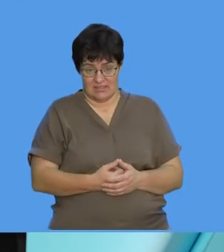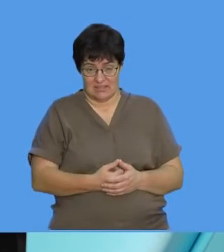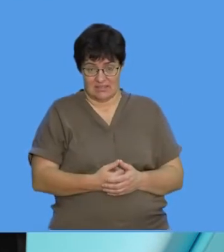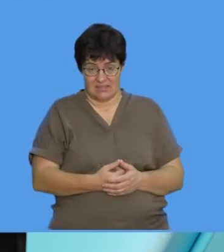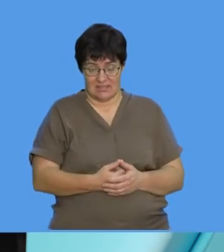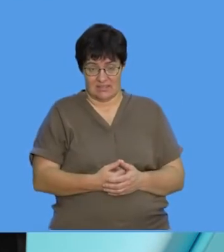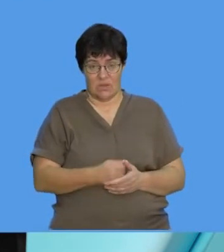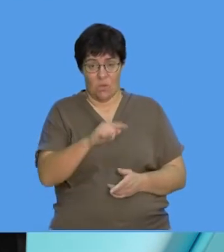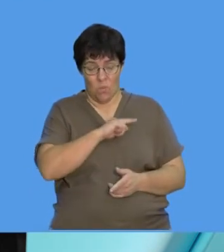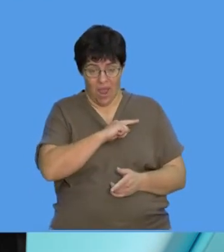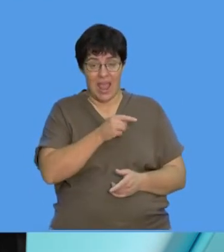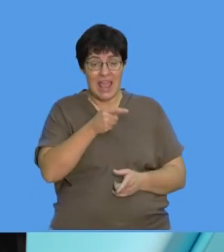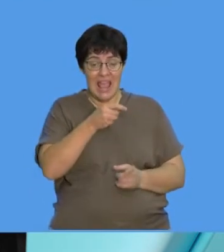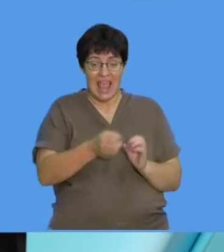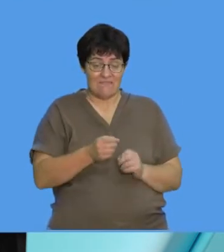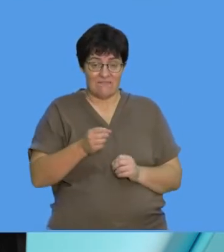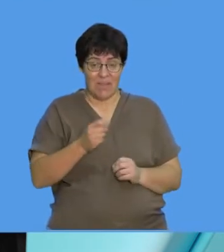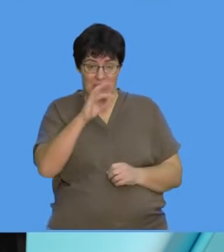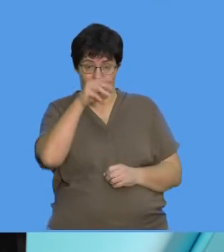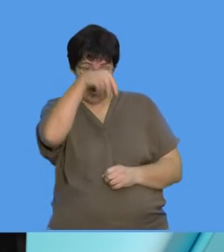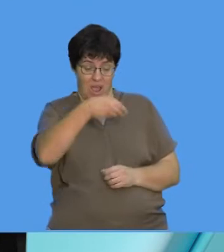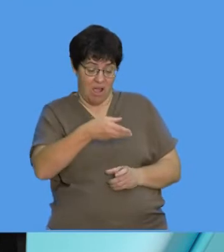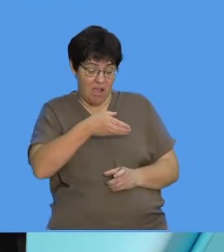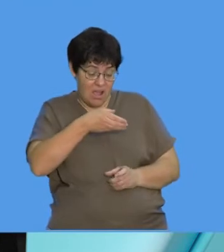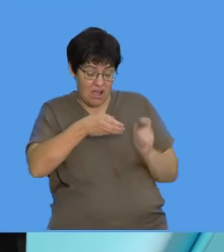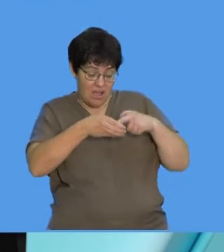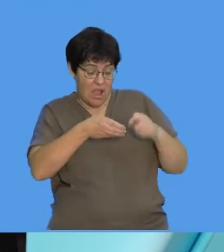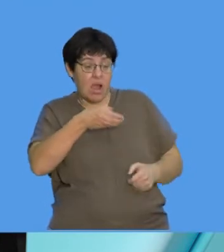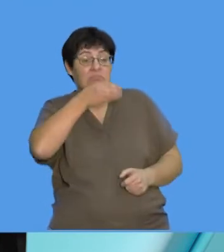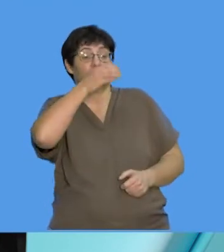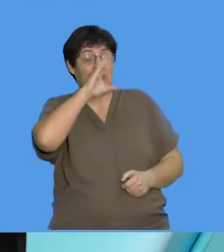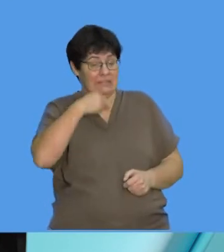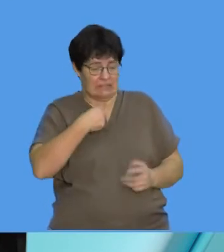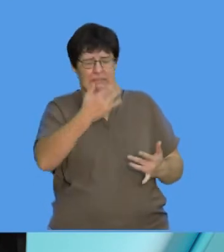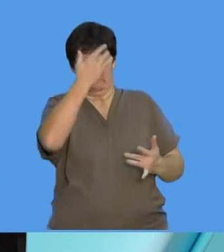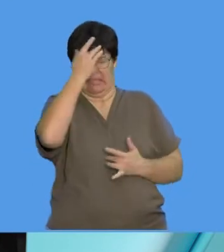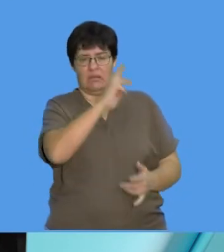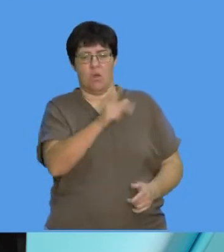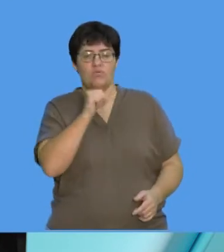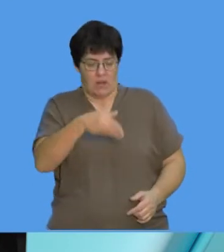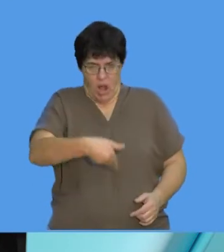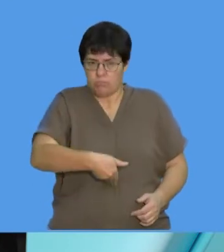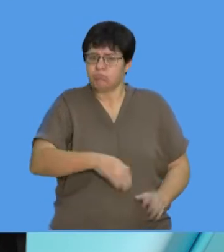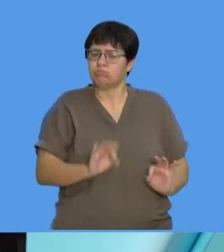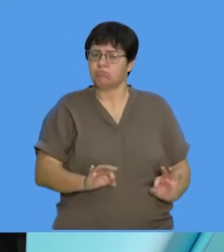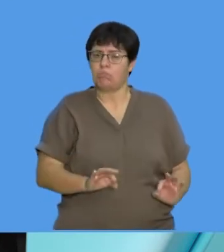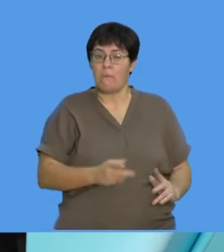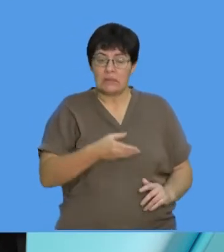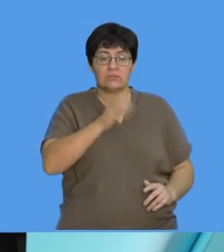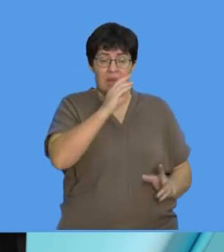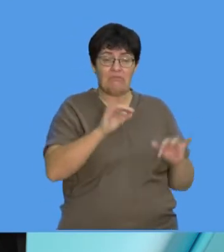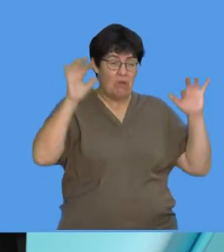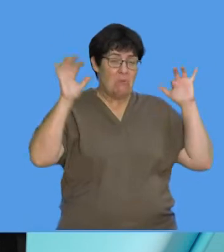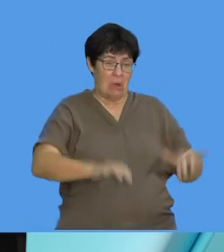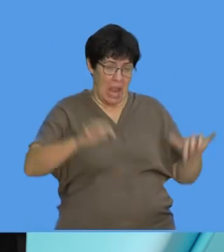can, it makes the body quite sick. So, usually now, you'll see if you guys have had a lot of